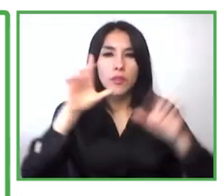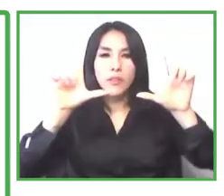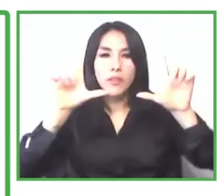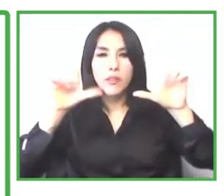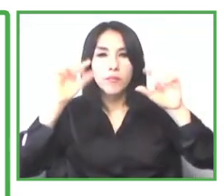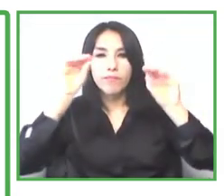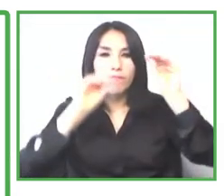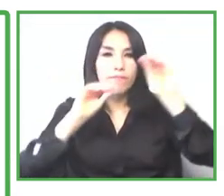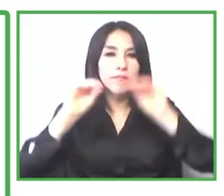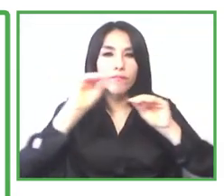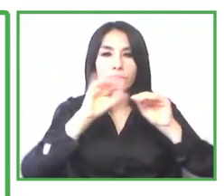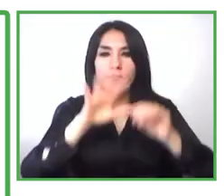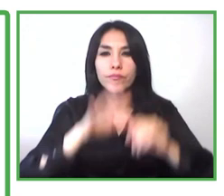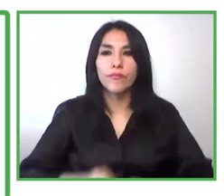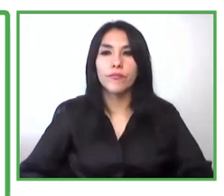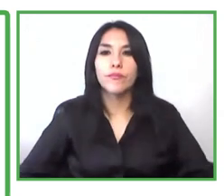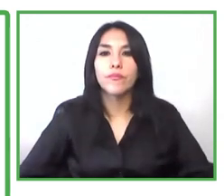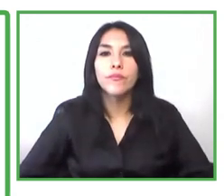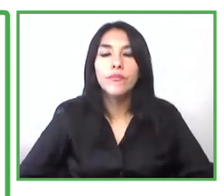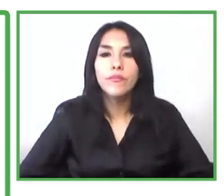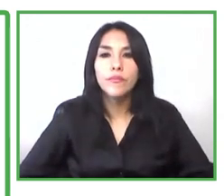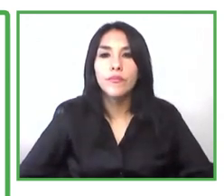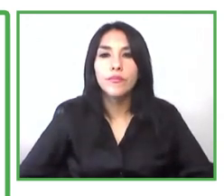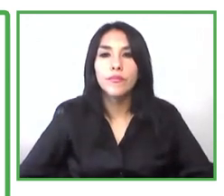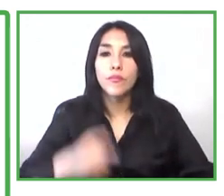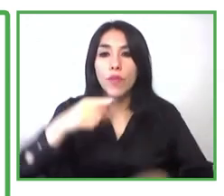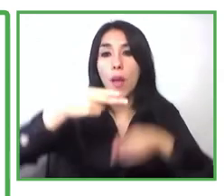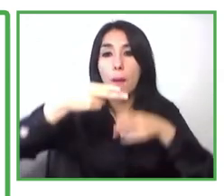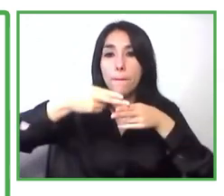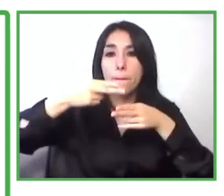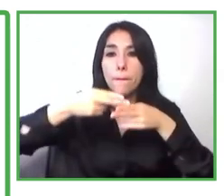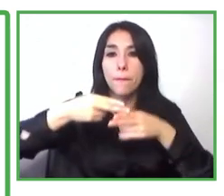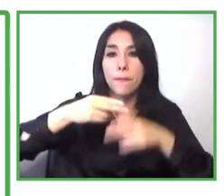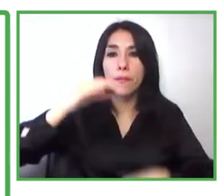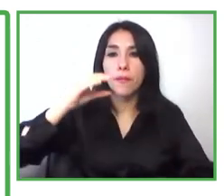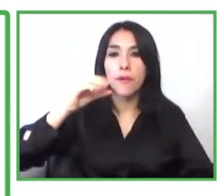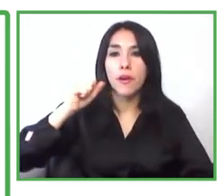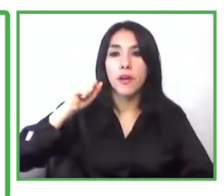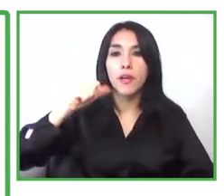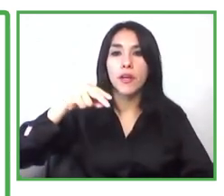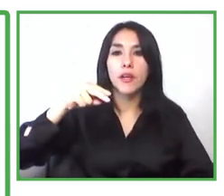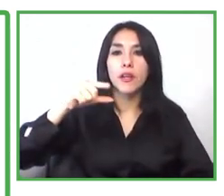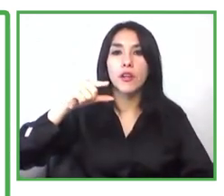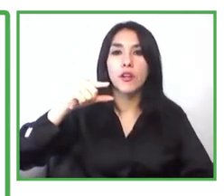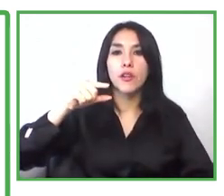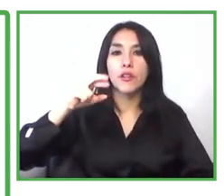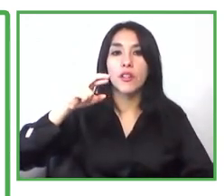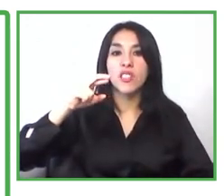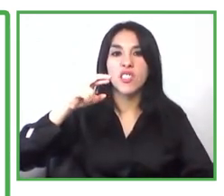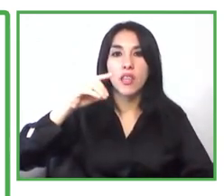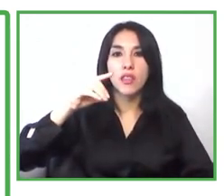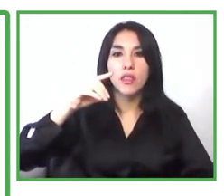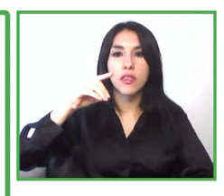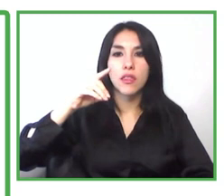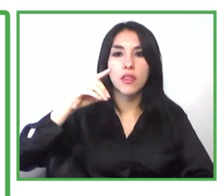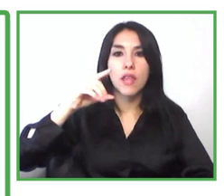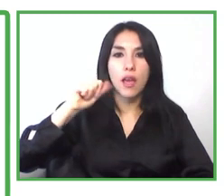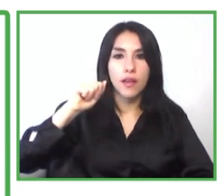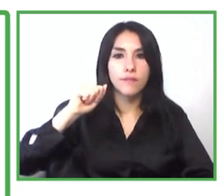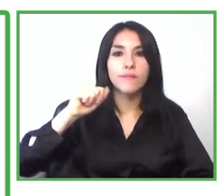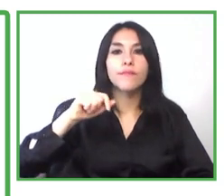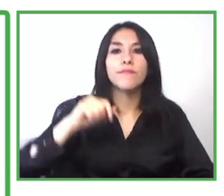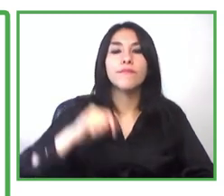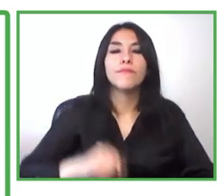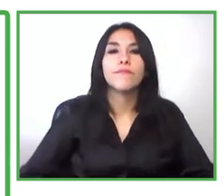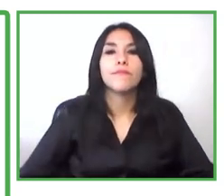it this is a company of people with disabilities it is a common company or a family company that is um that's